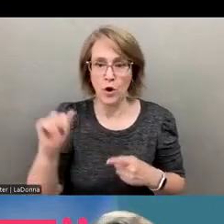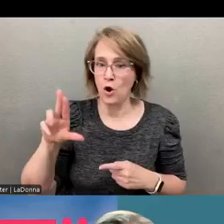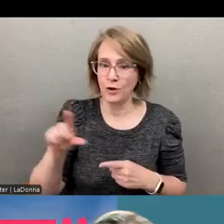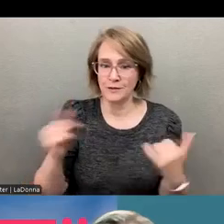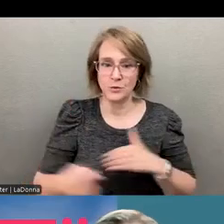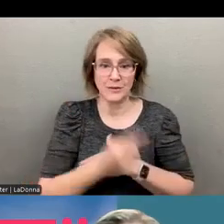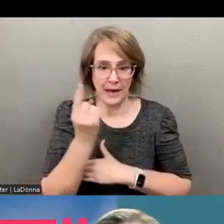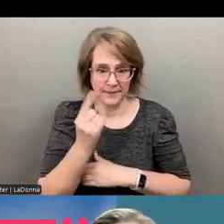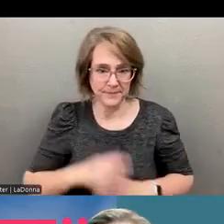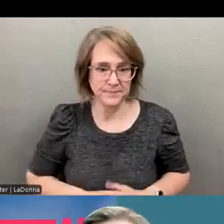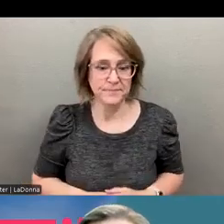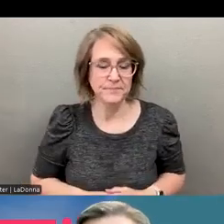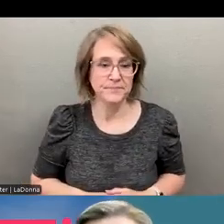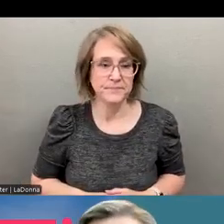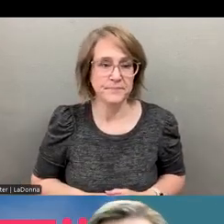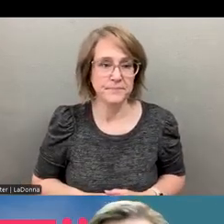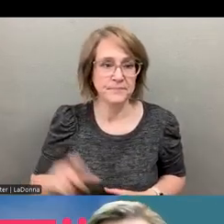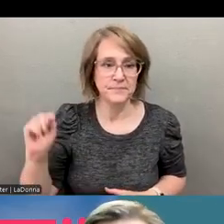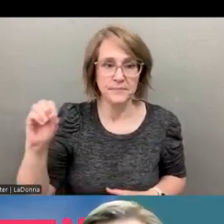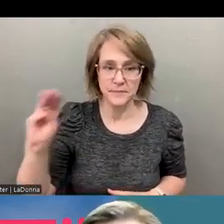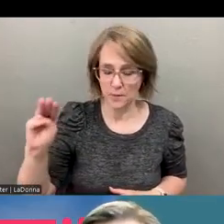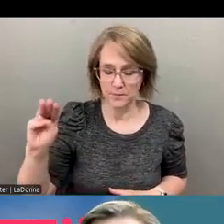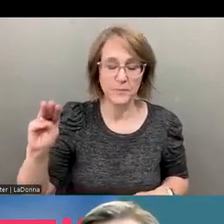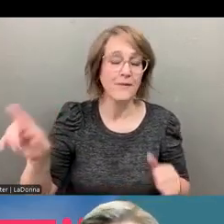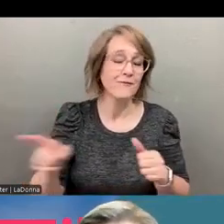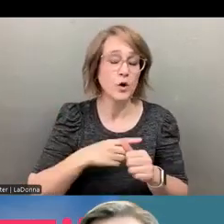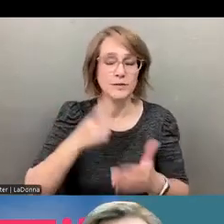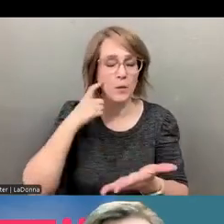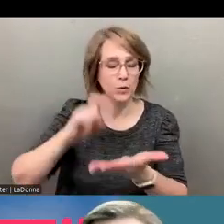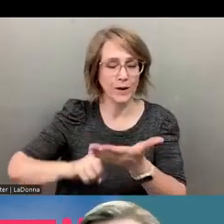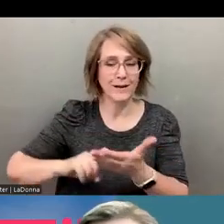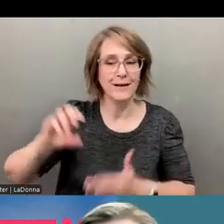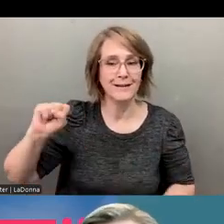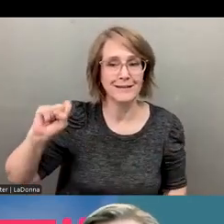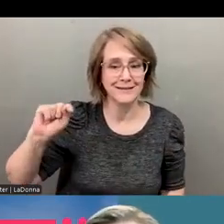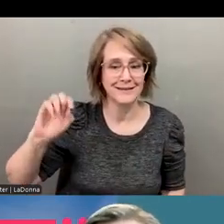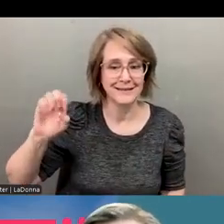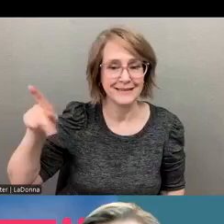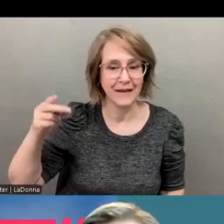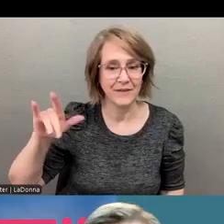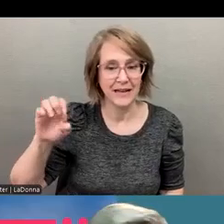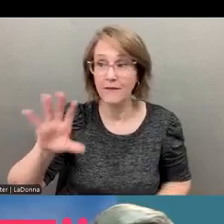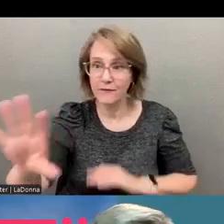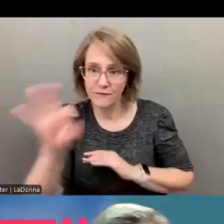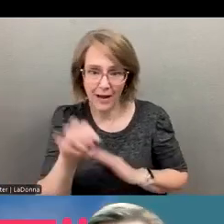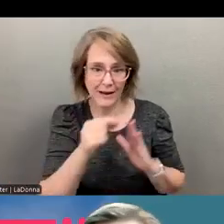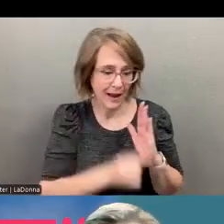Yeah. So I think first, uh, a shout out to Stephanie. She does such a great job in putting these articles together, know,